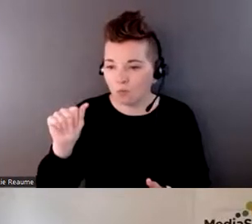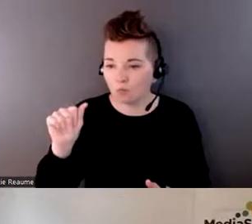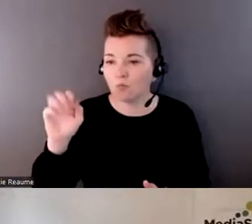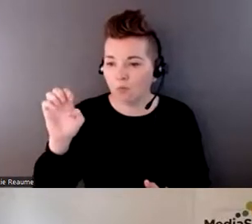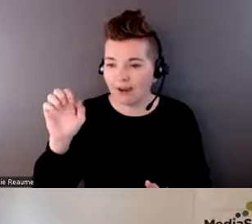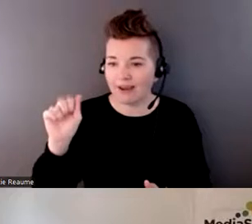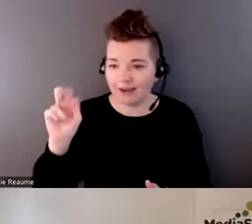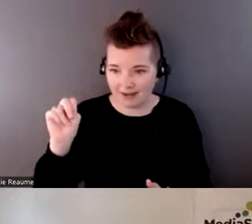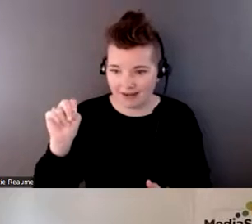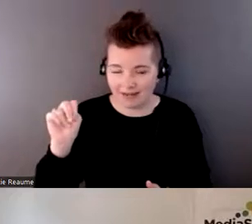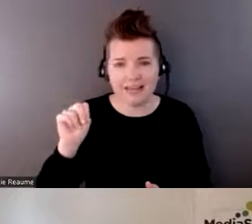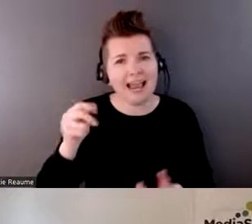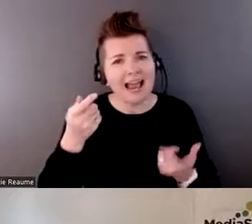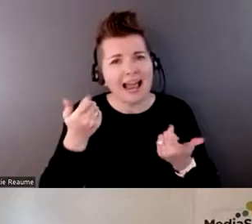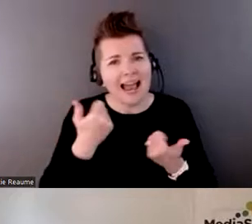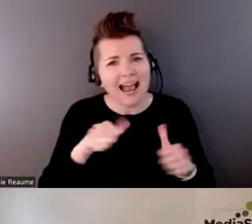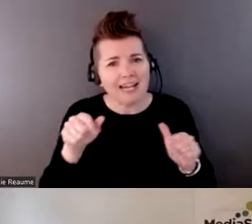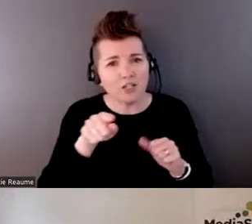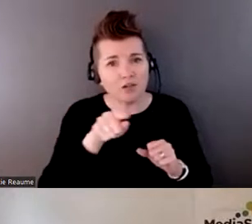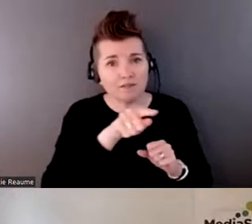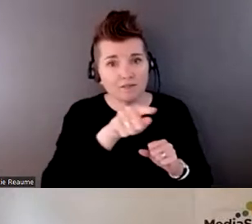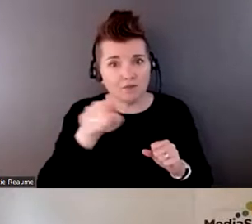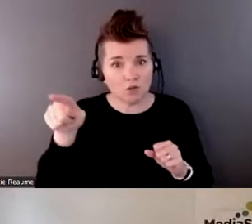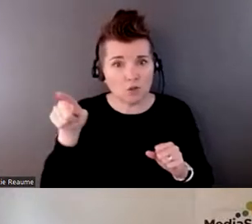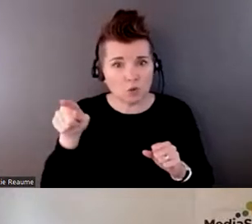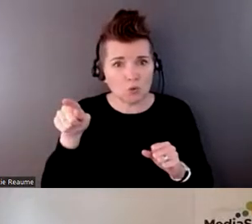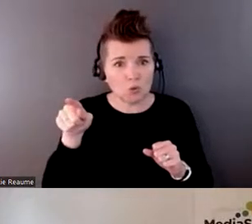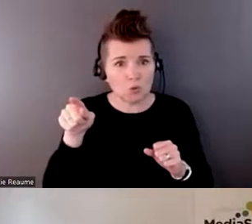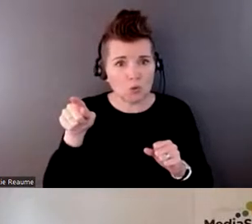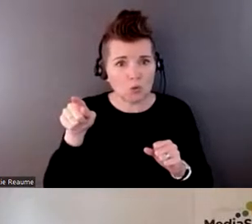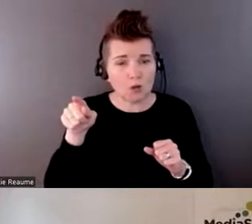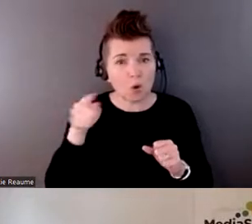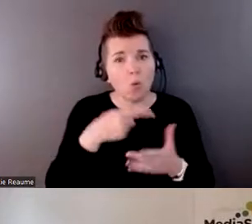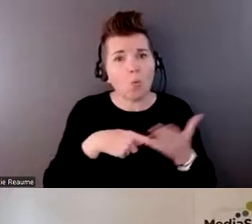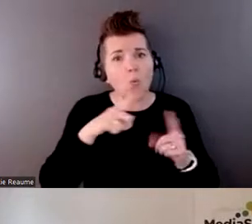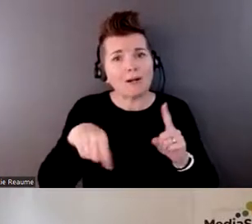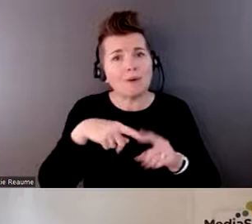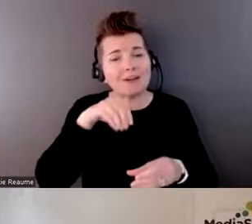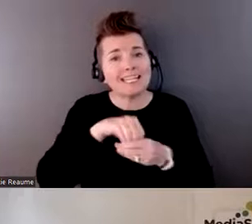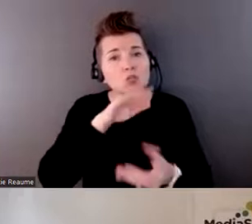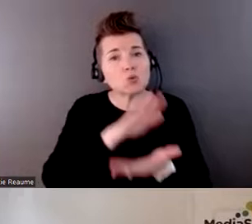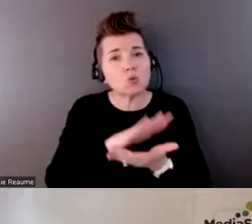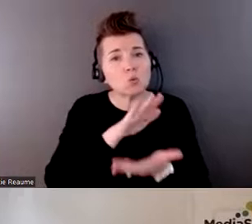intergenerational kind of work in schools with older adults? Because I know years before and now and probably currently,